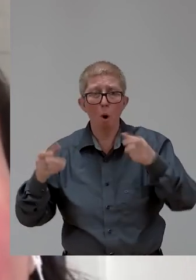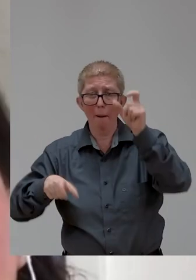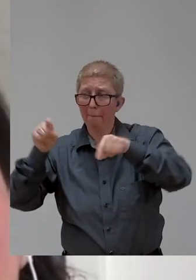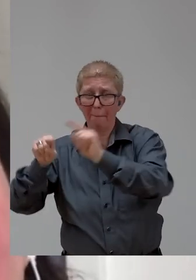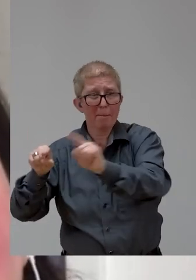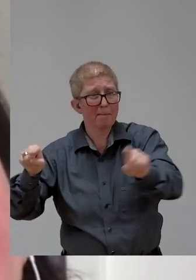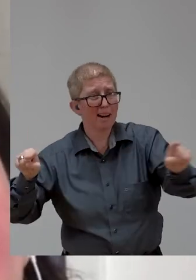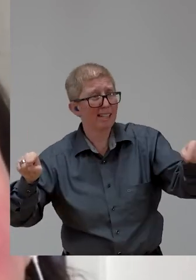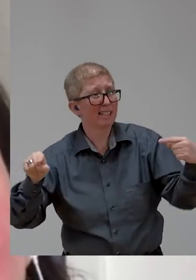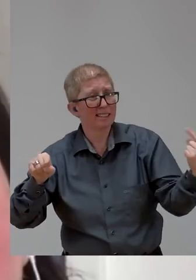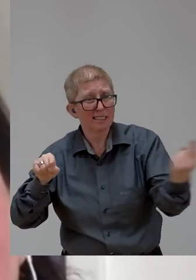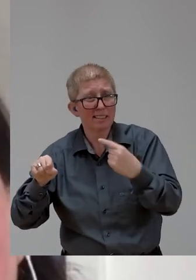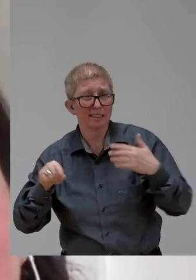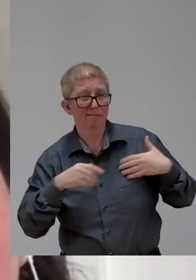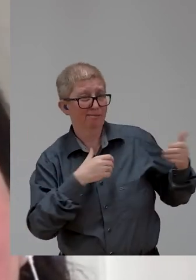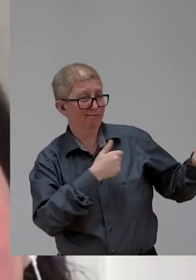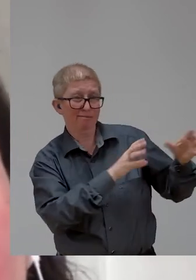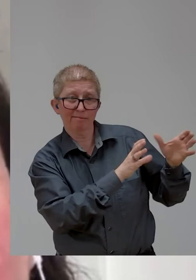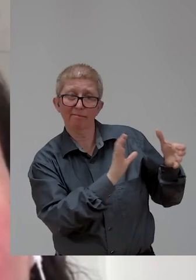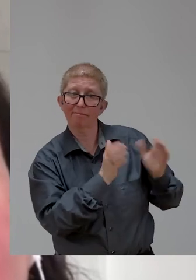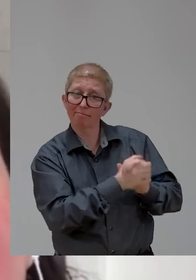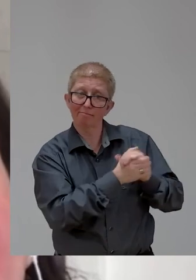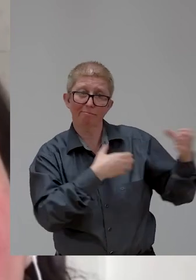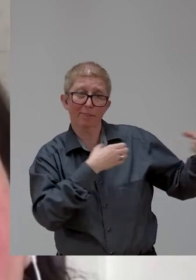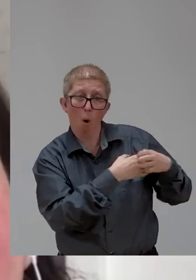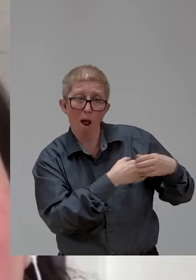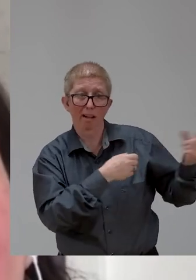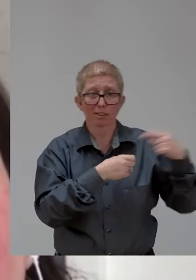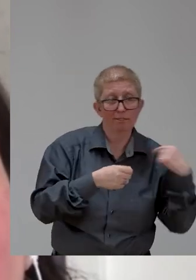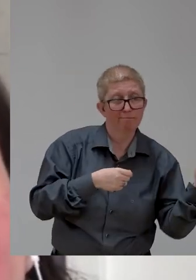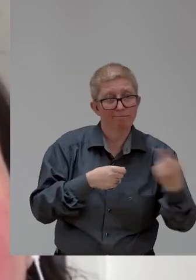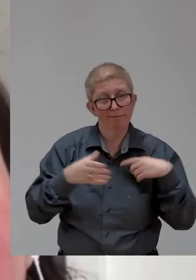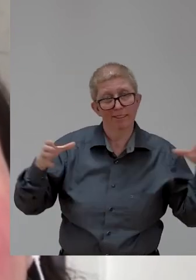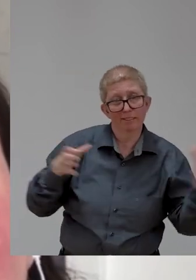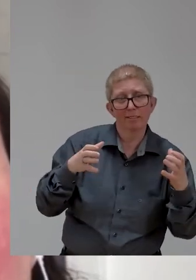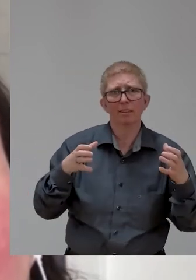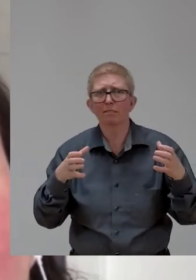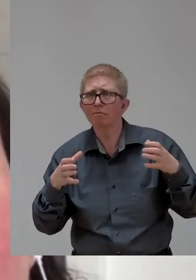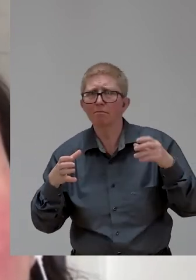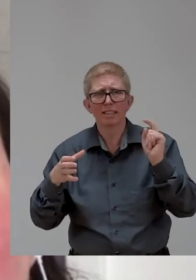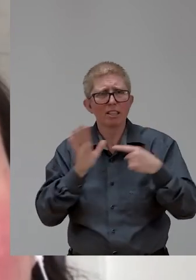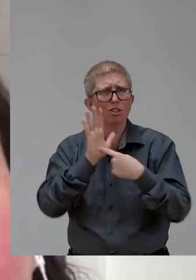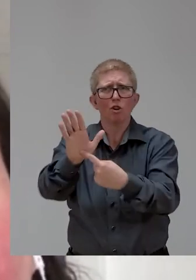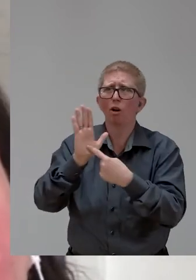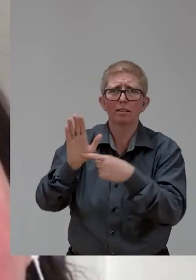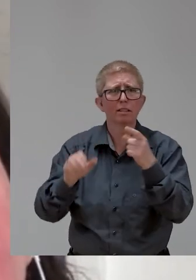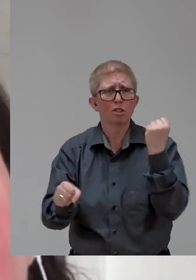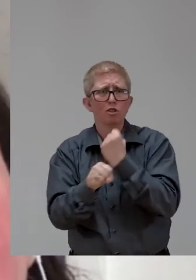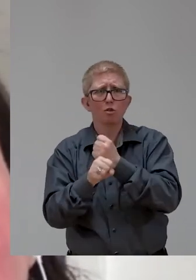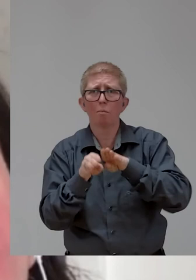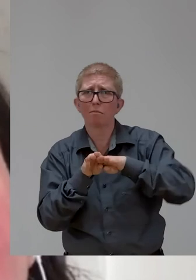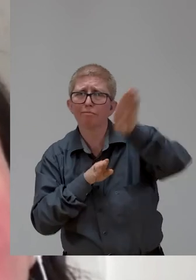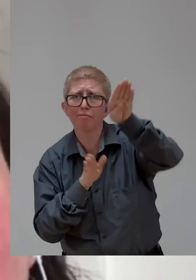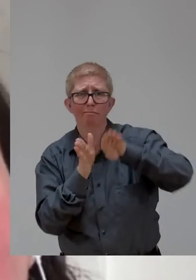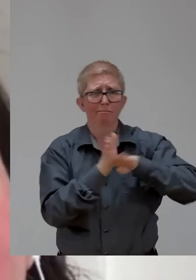show both people with disabilities that they can be in these career paths, but also to show that, no, we are not, we are working on disability